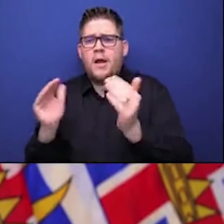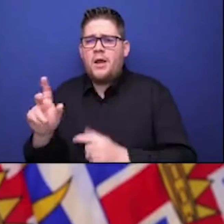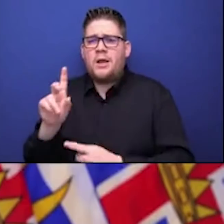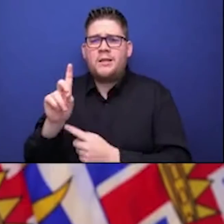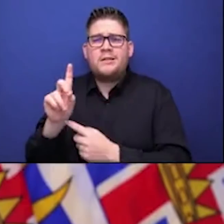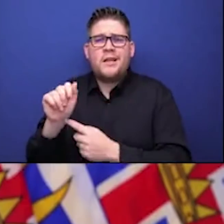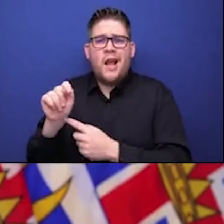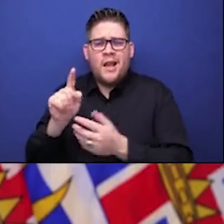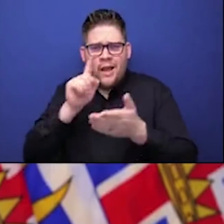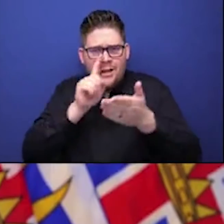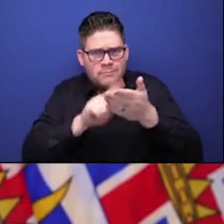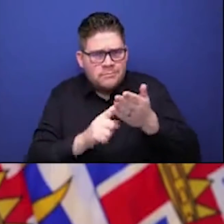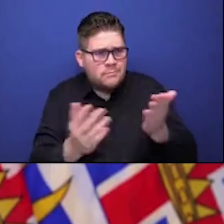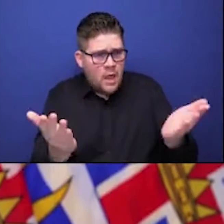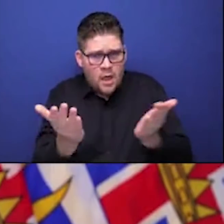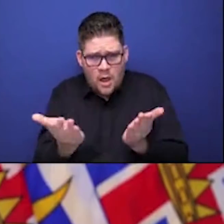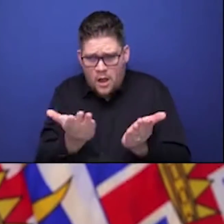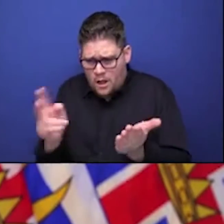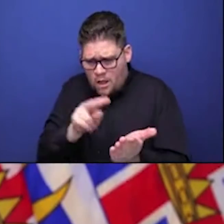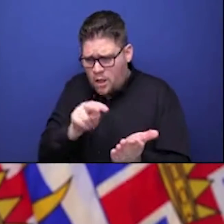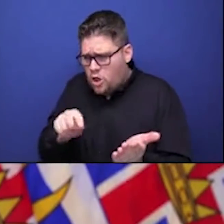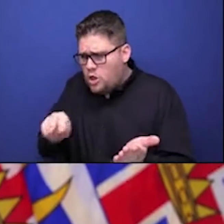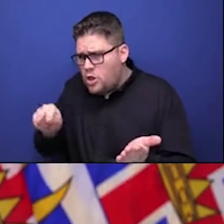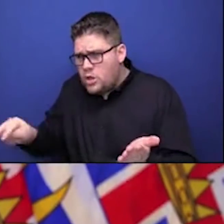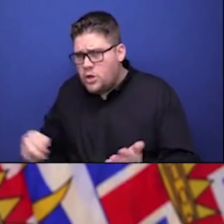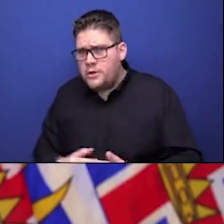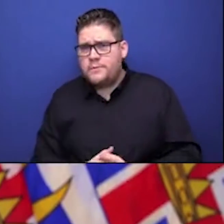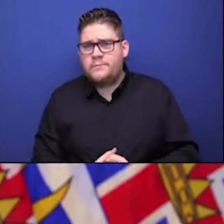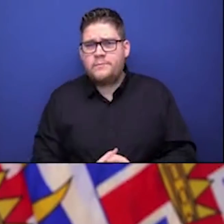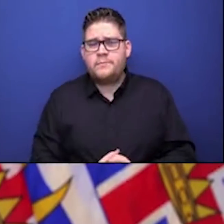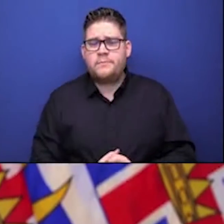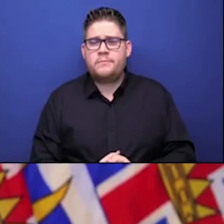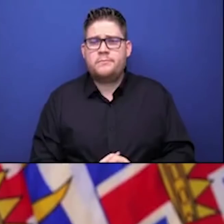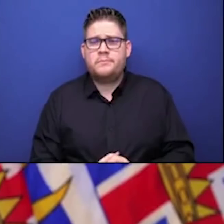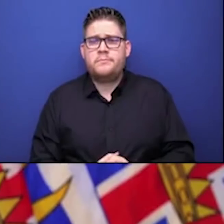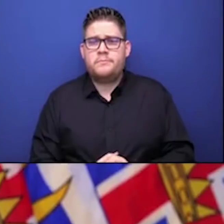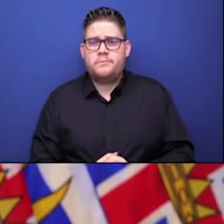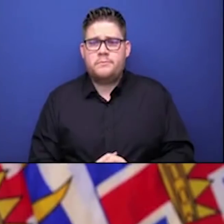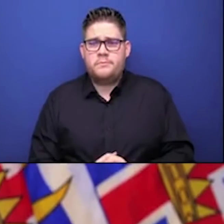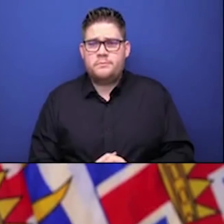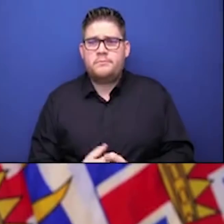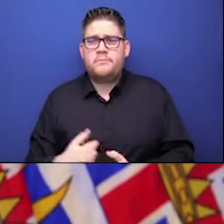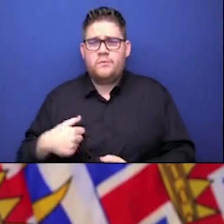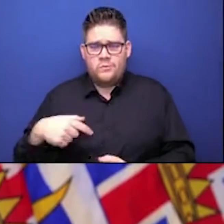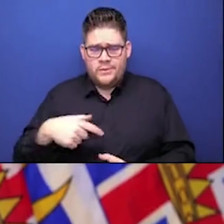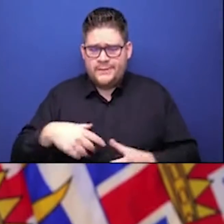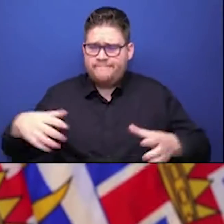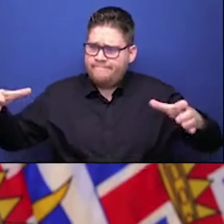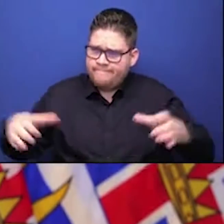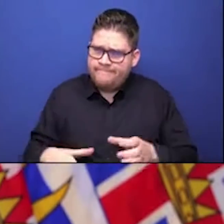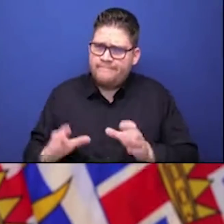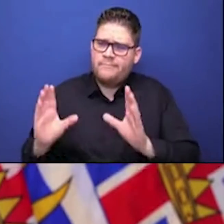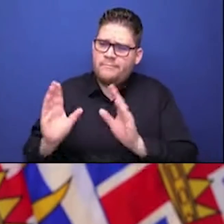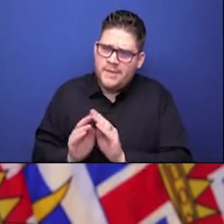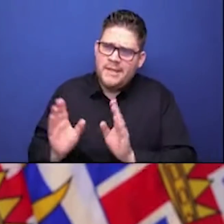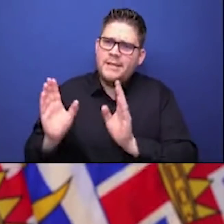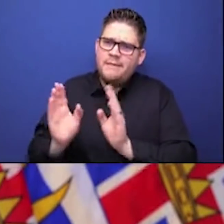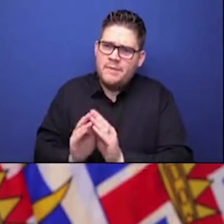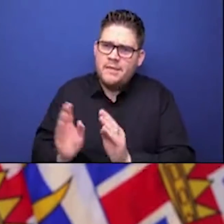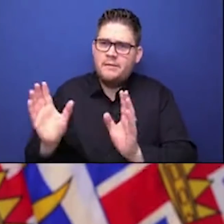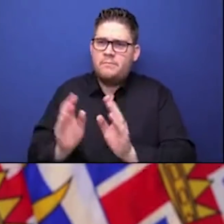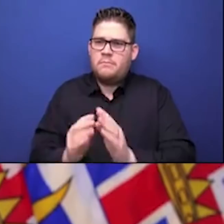several days this past week looking at this very same question and I know there will be a statement coming out from NACI in the near future.